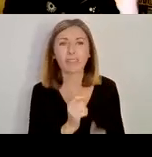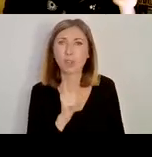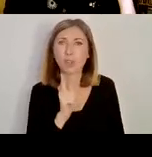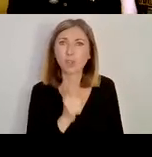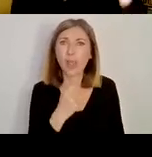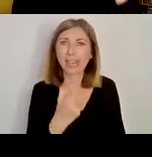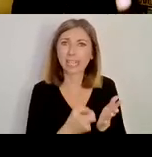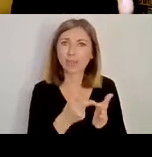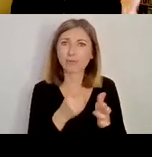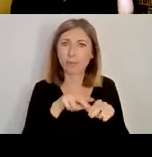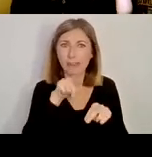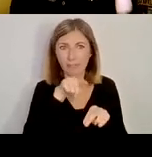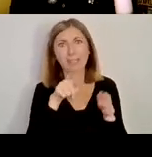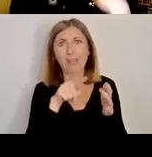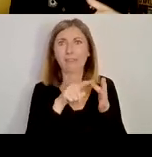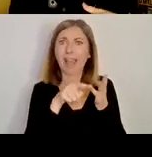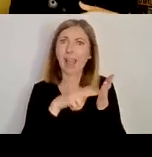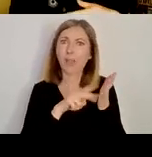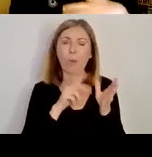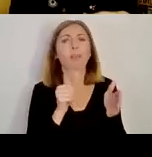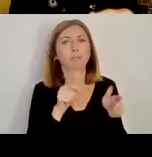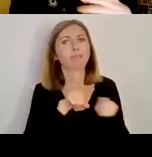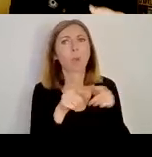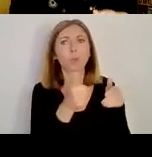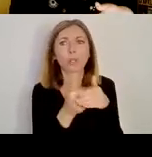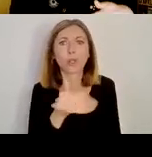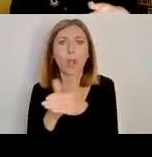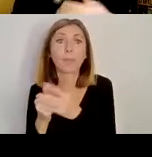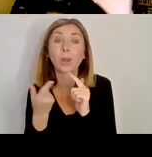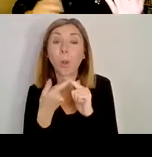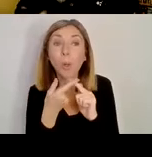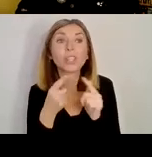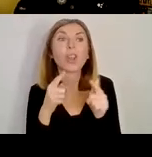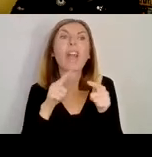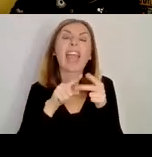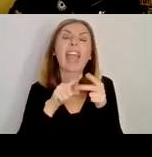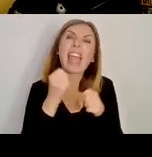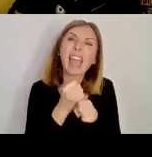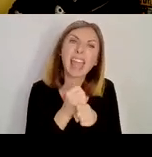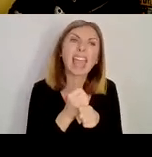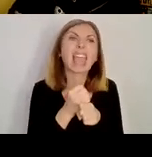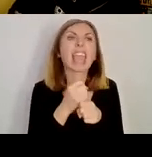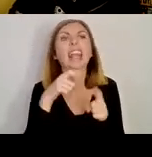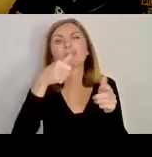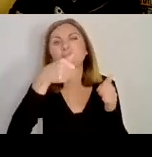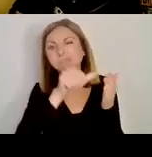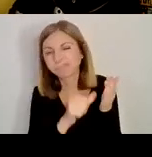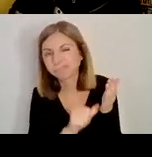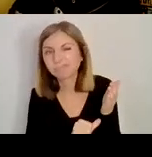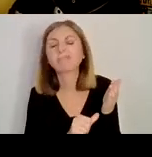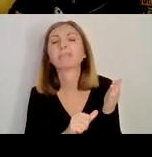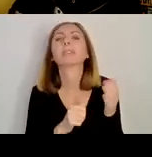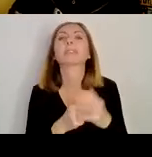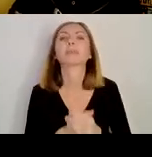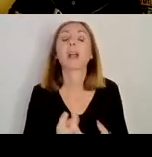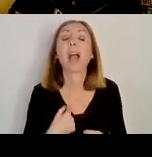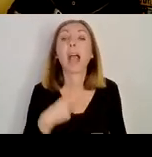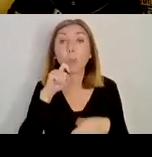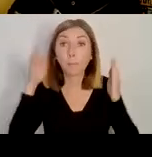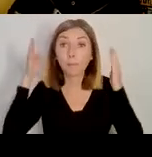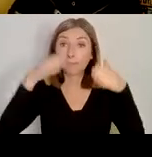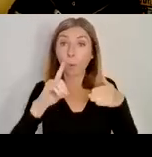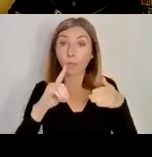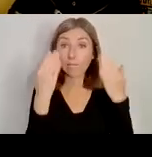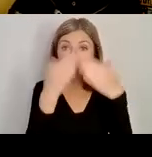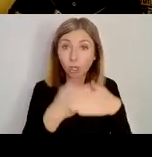Then there's references to other sites such as Egg, Kingarth, Lismore, Strathurn, so on. Now, what I'll be focusing on